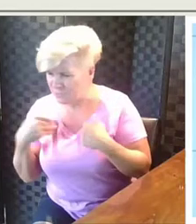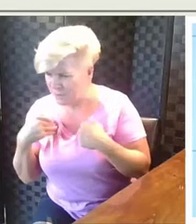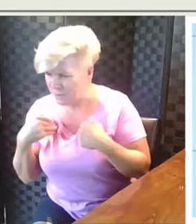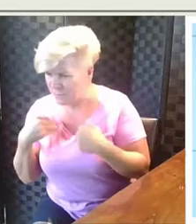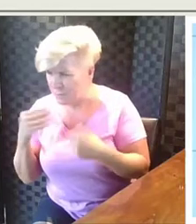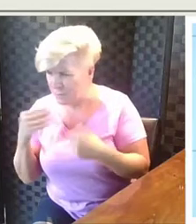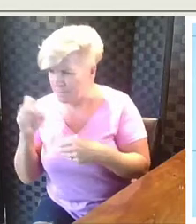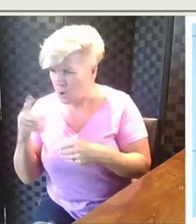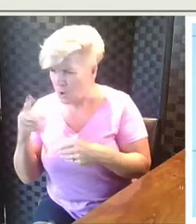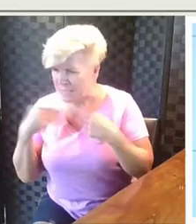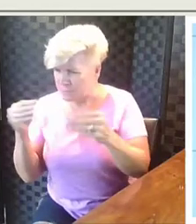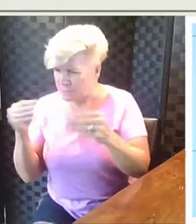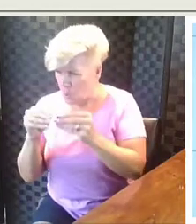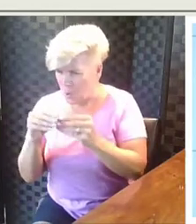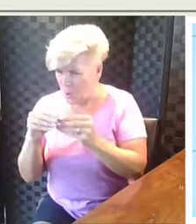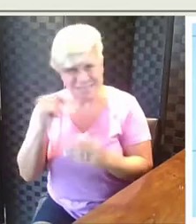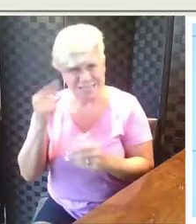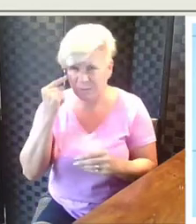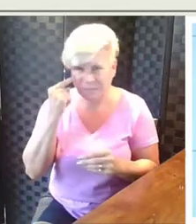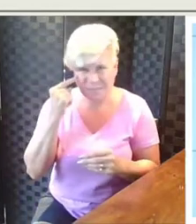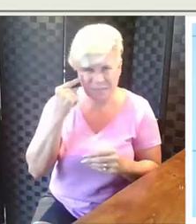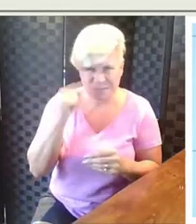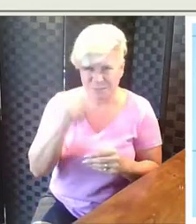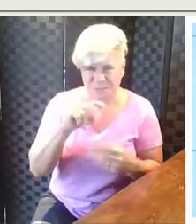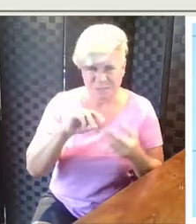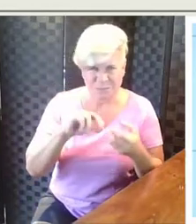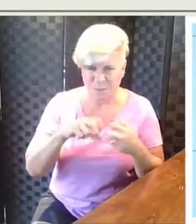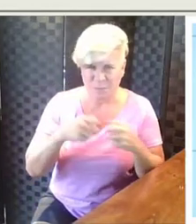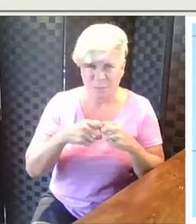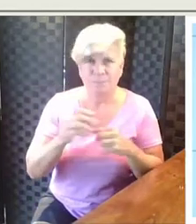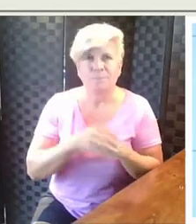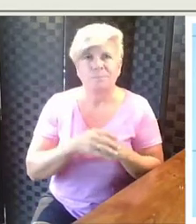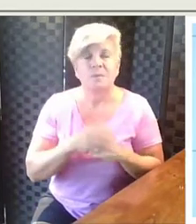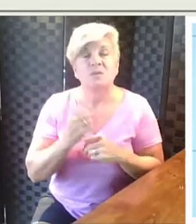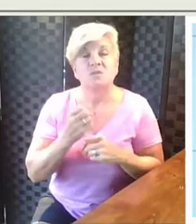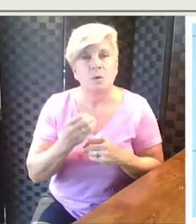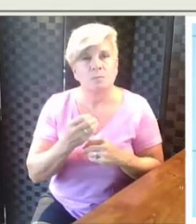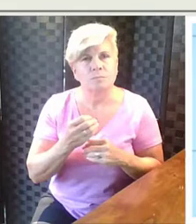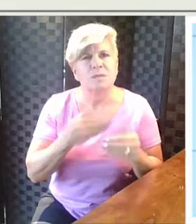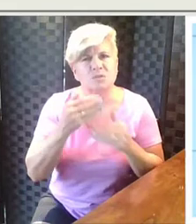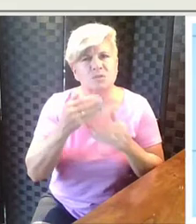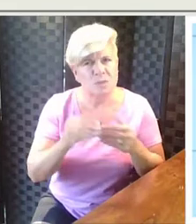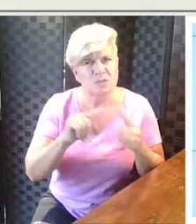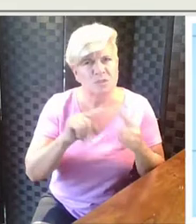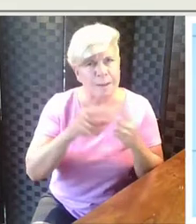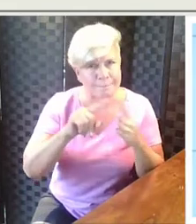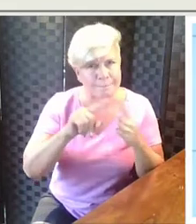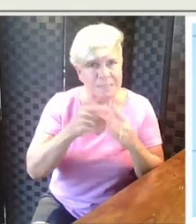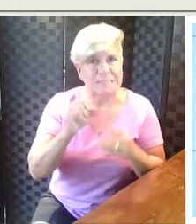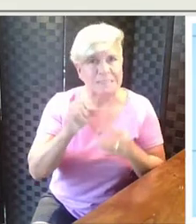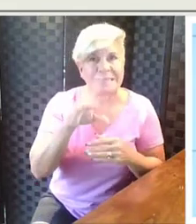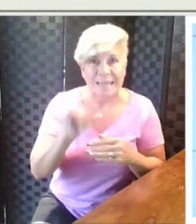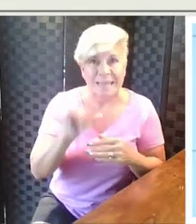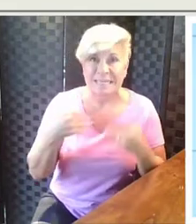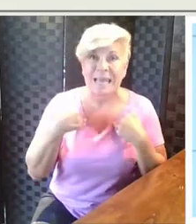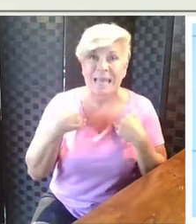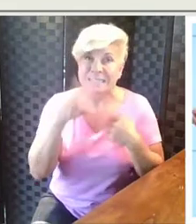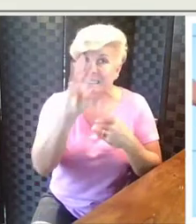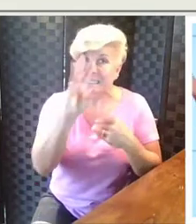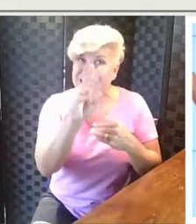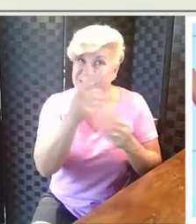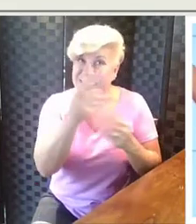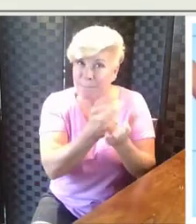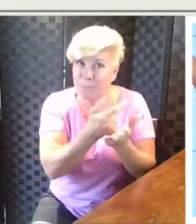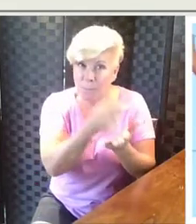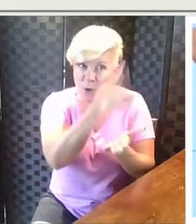has more marbles, that doesn't make sense with the problem. So let's go ahead and start at the beginning. Sandy has sixteen